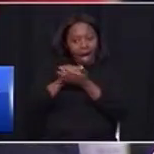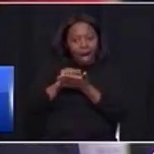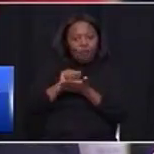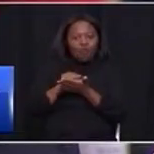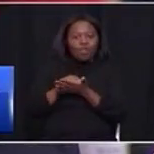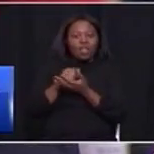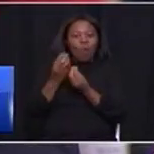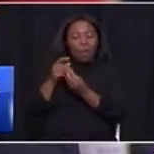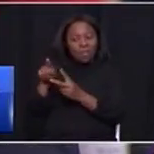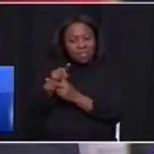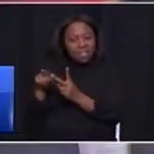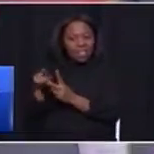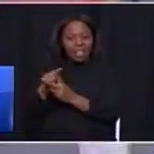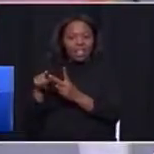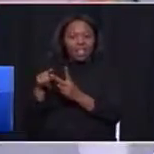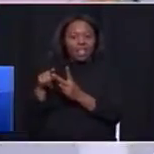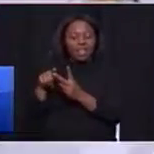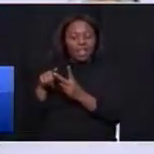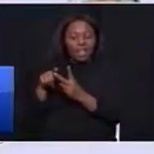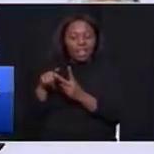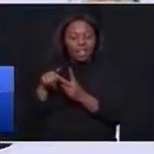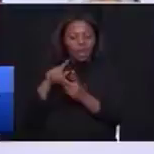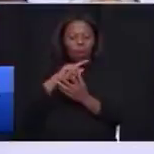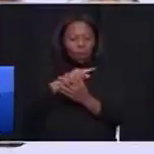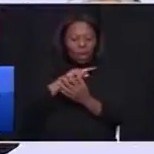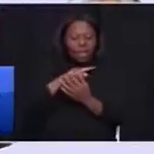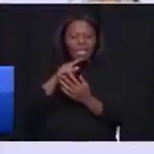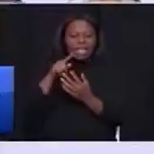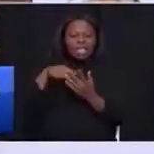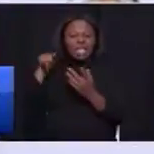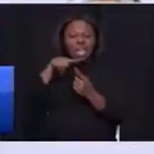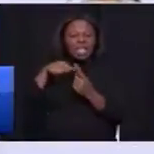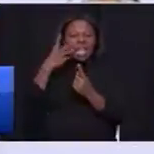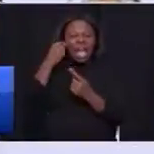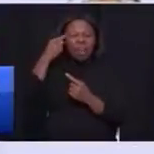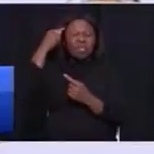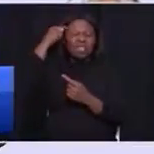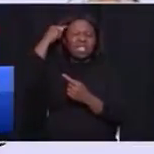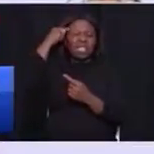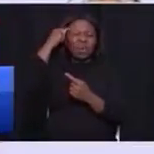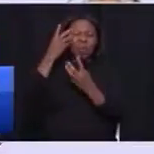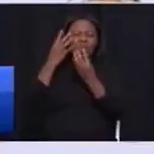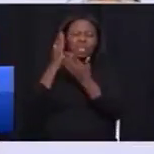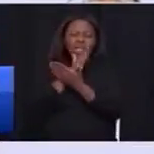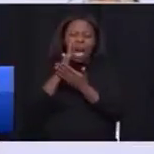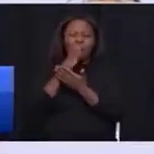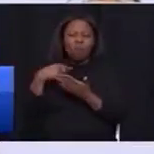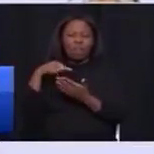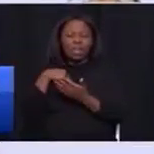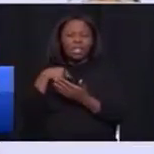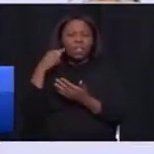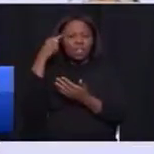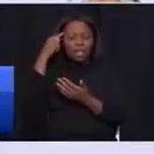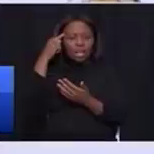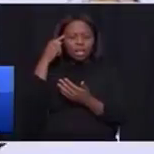and Sandra. And these three debunked this myth among some of us that South Africans